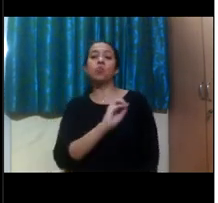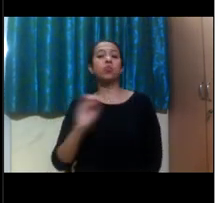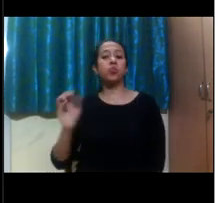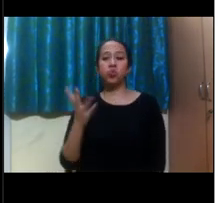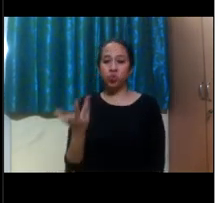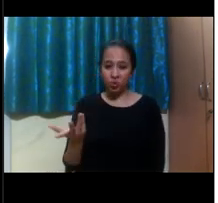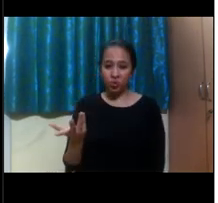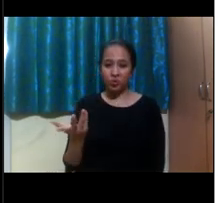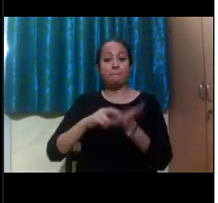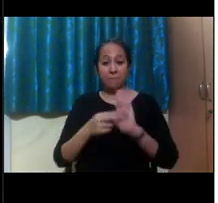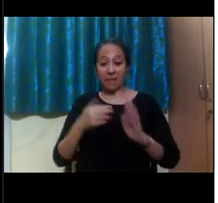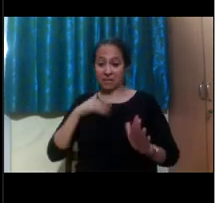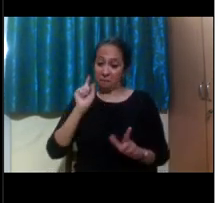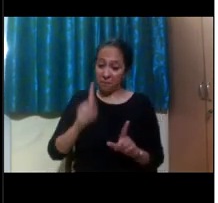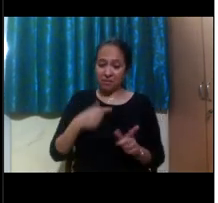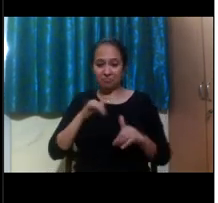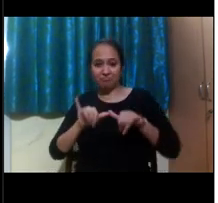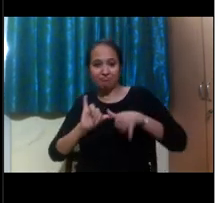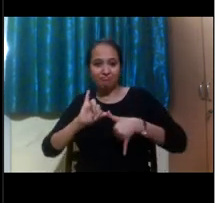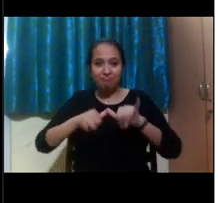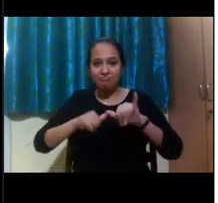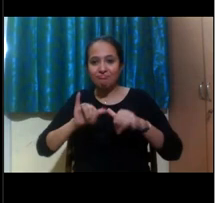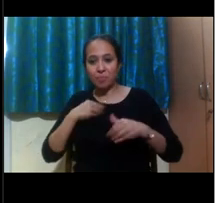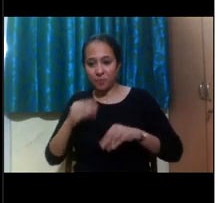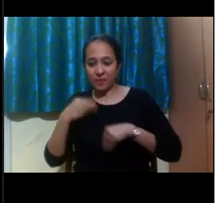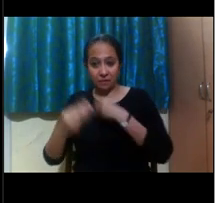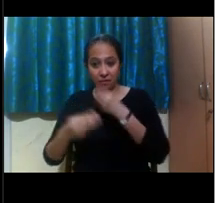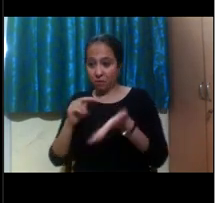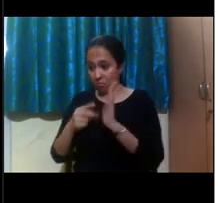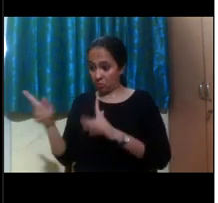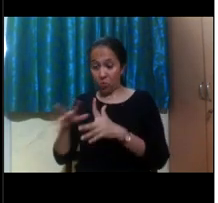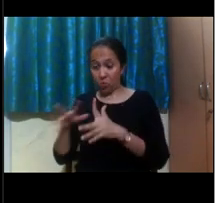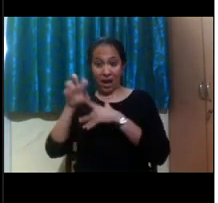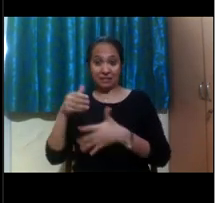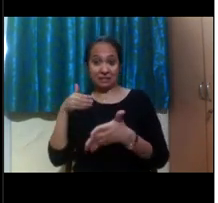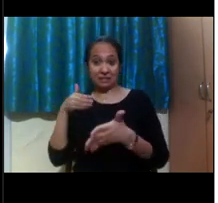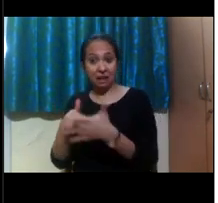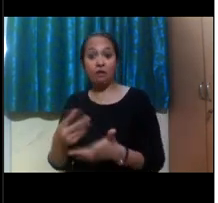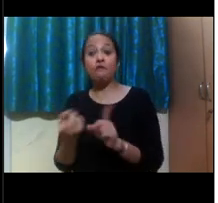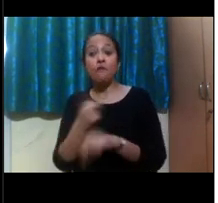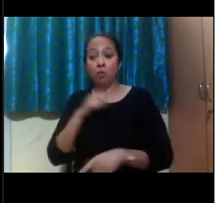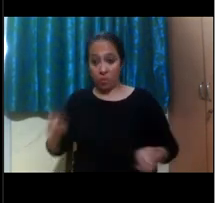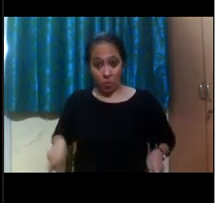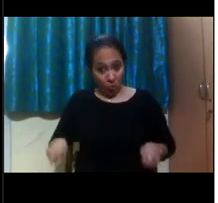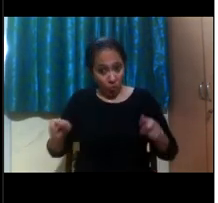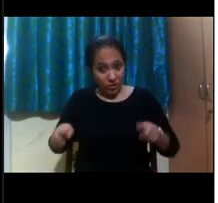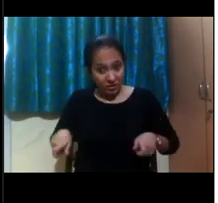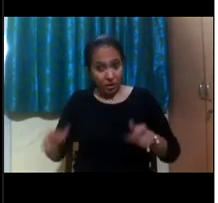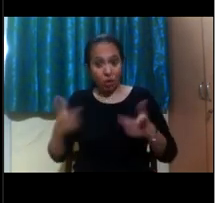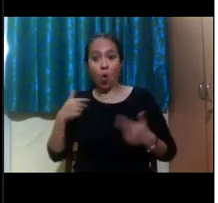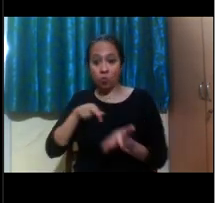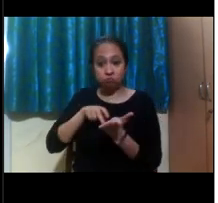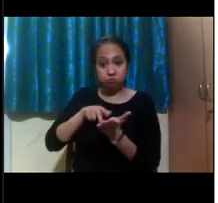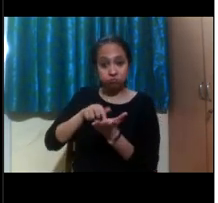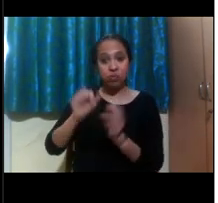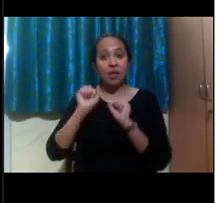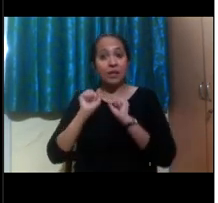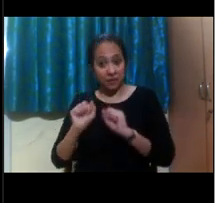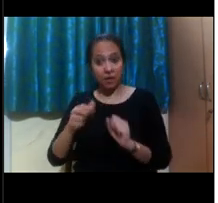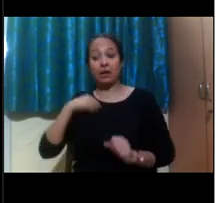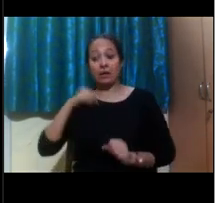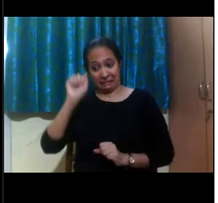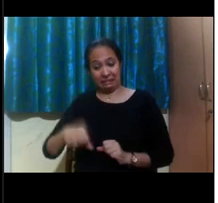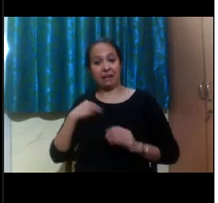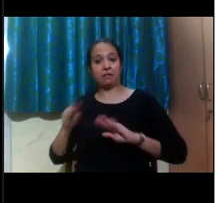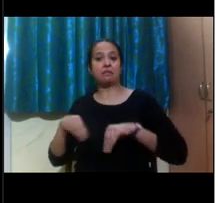accommodation literally might be if we're in a building that you can't access because you're a wheelchair user or you have a physical disability, we can actually move that